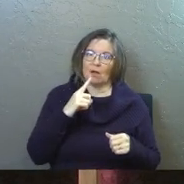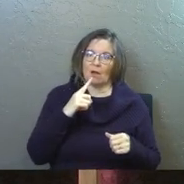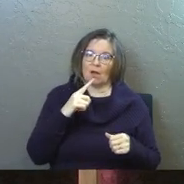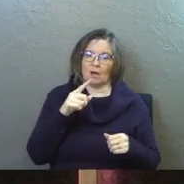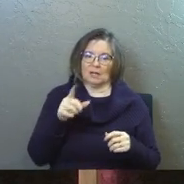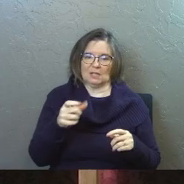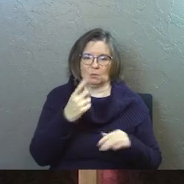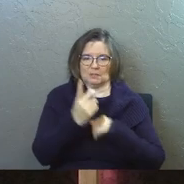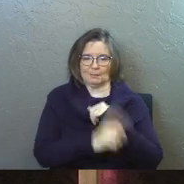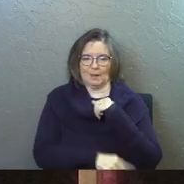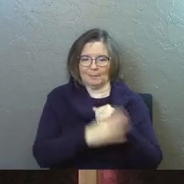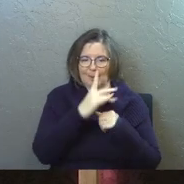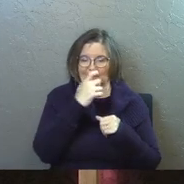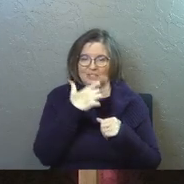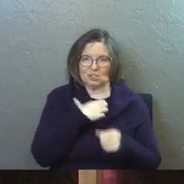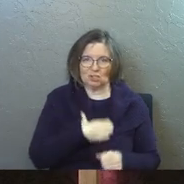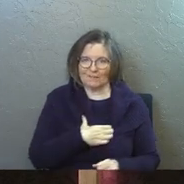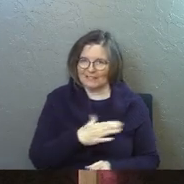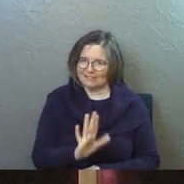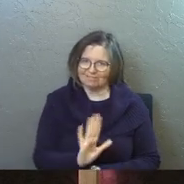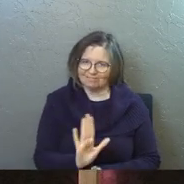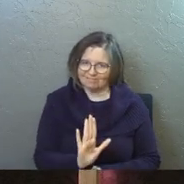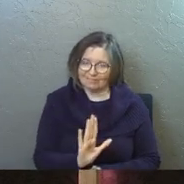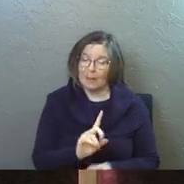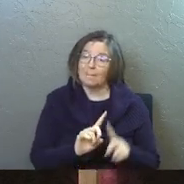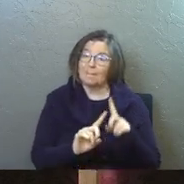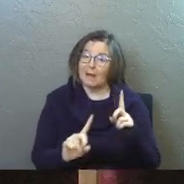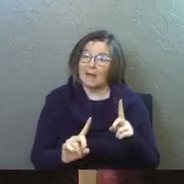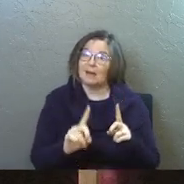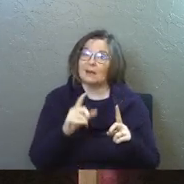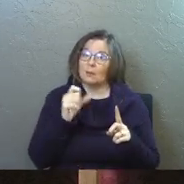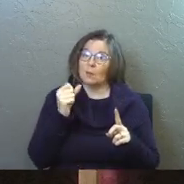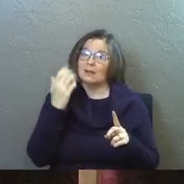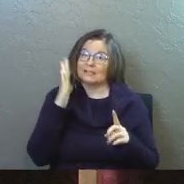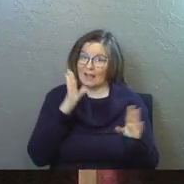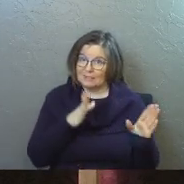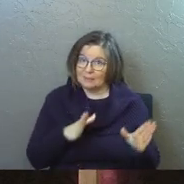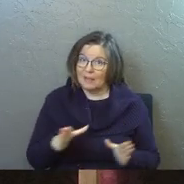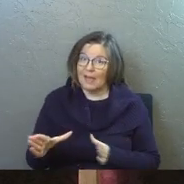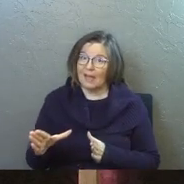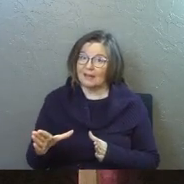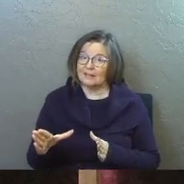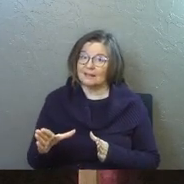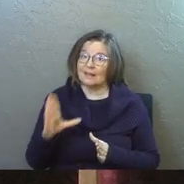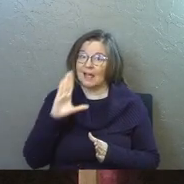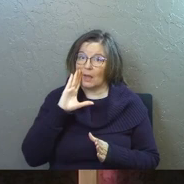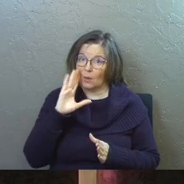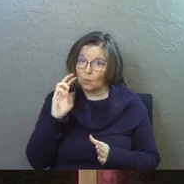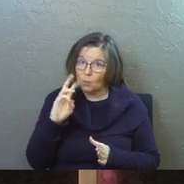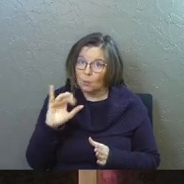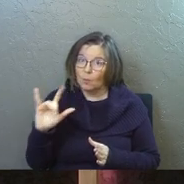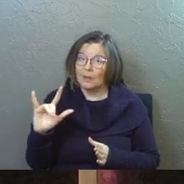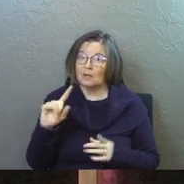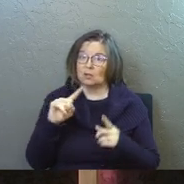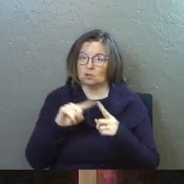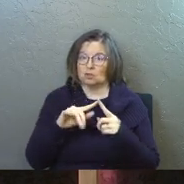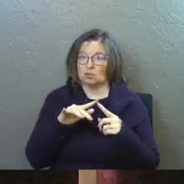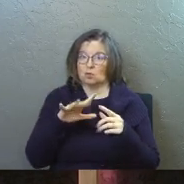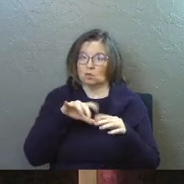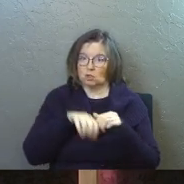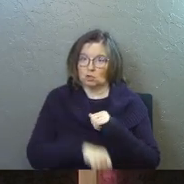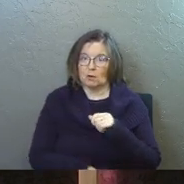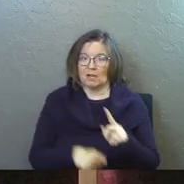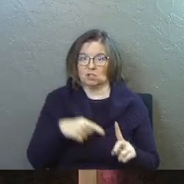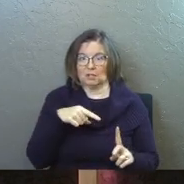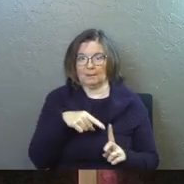God because he deserved it. No, that's not true. But it was God's plan and will to crush him.